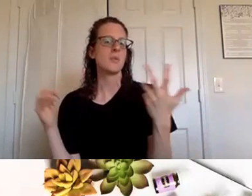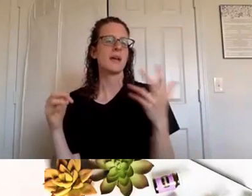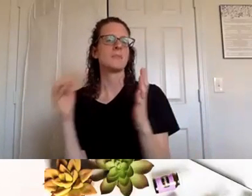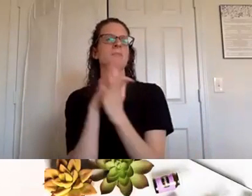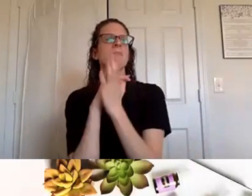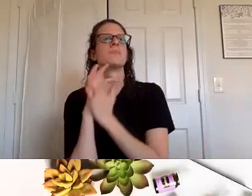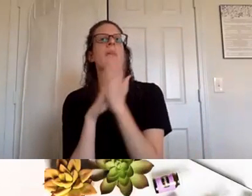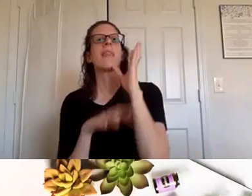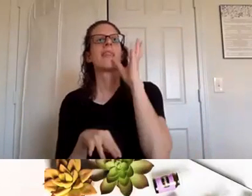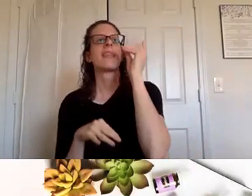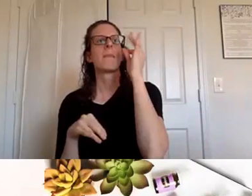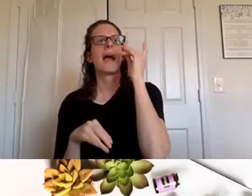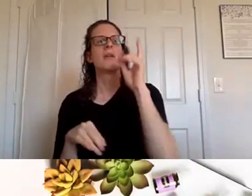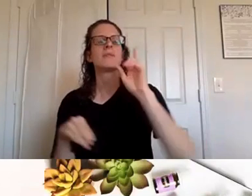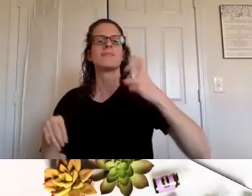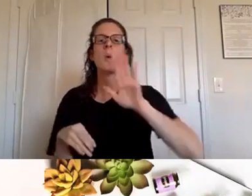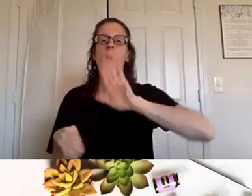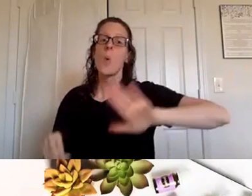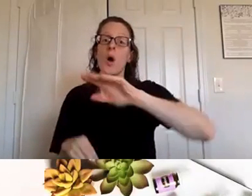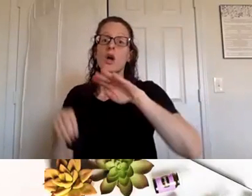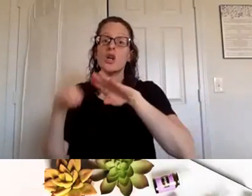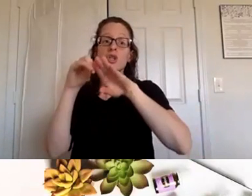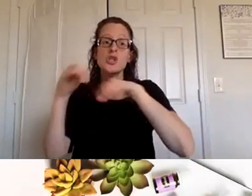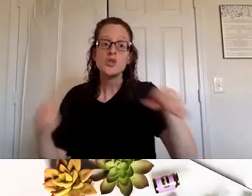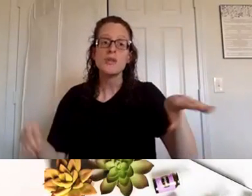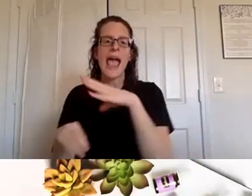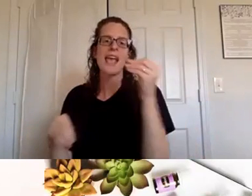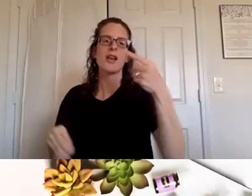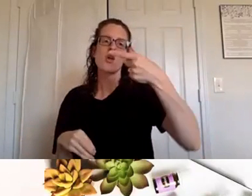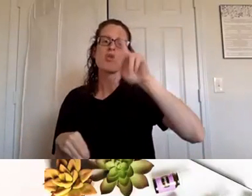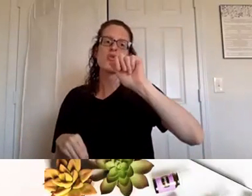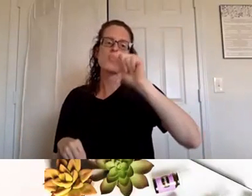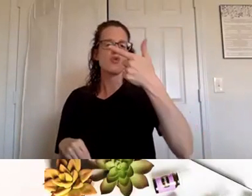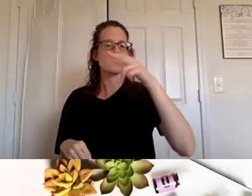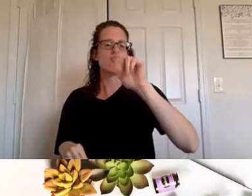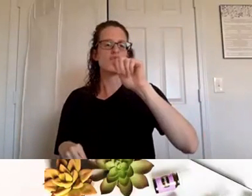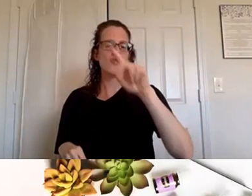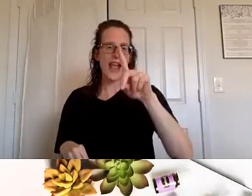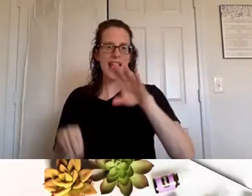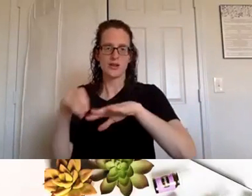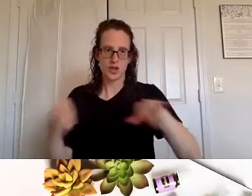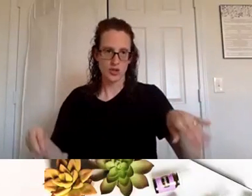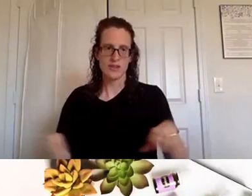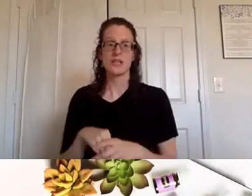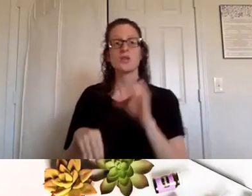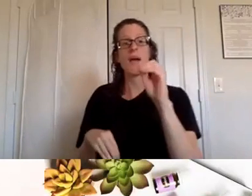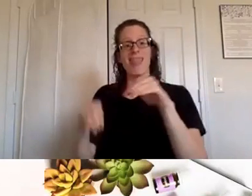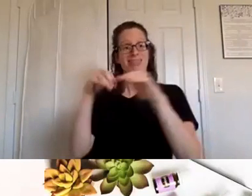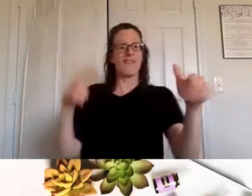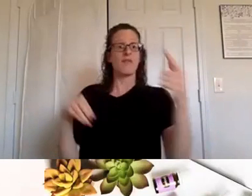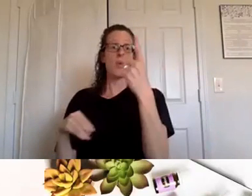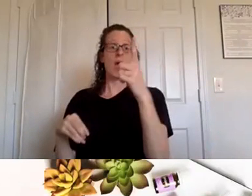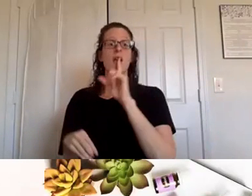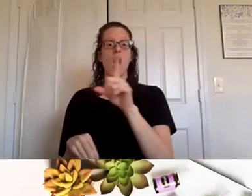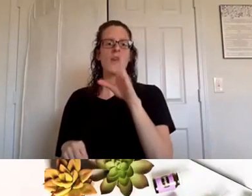levels as your children and your grandchildren okay so your level one people are the people